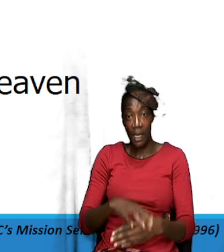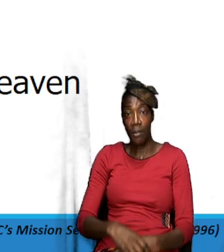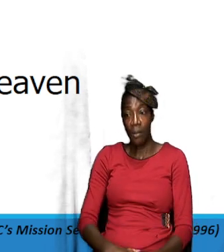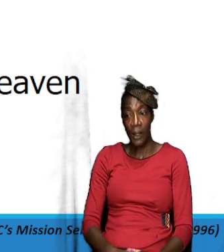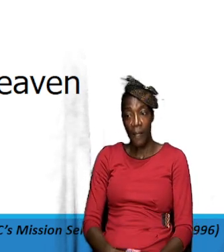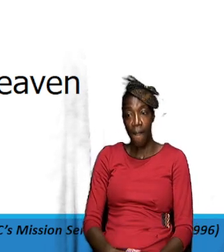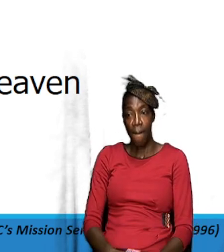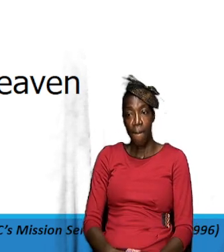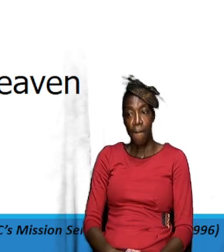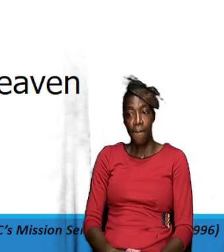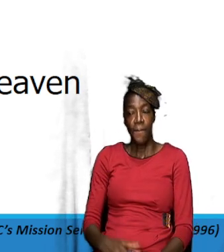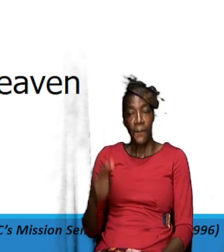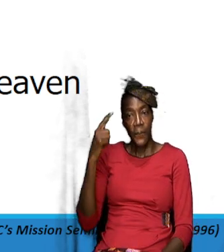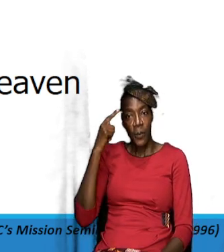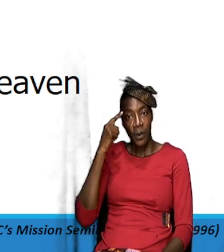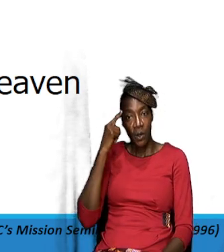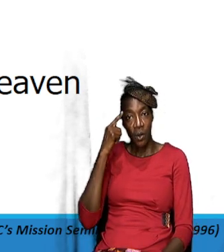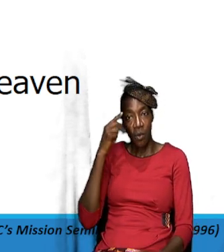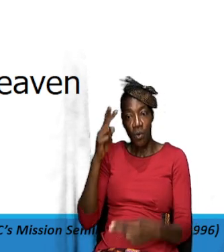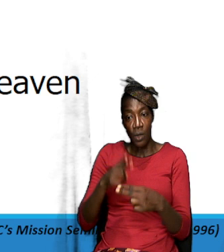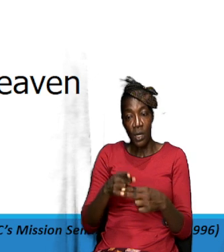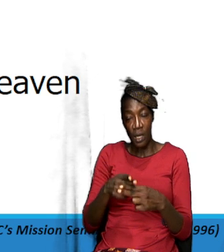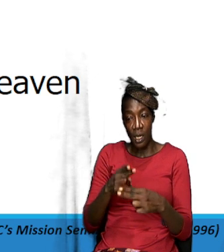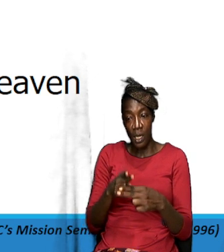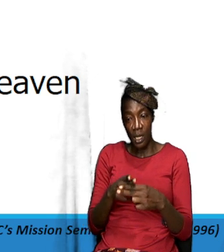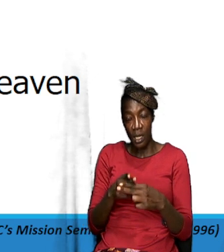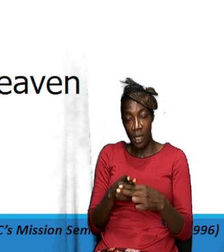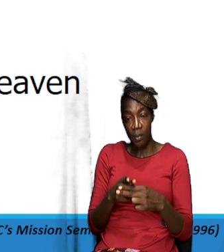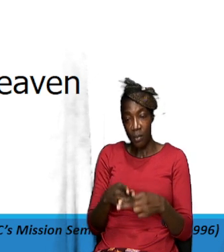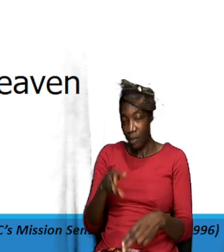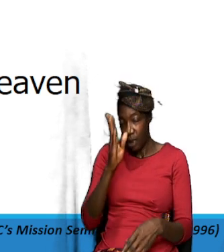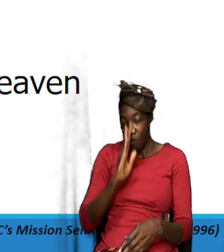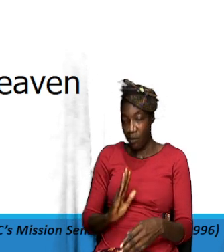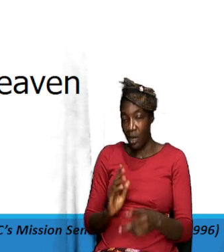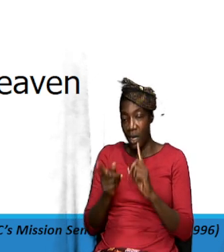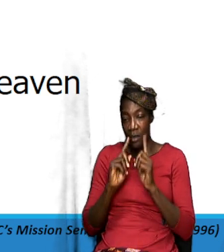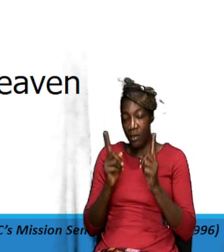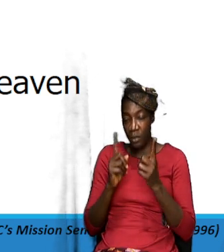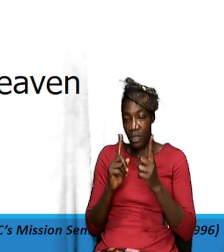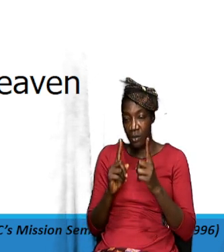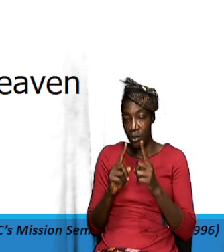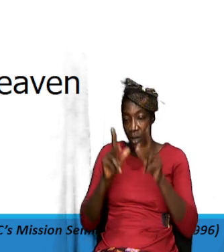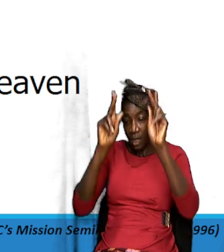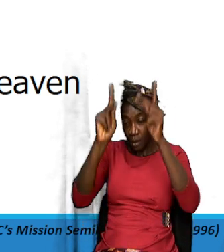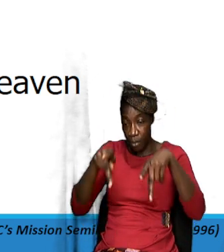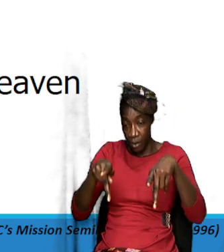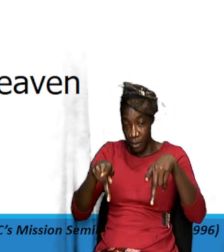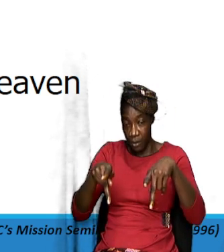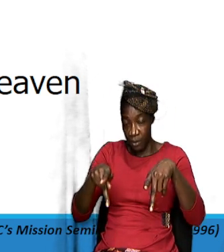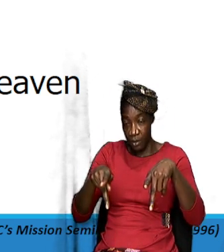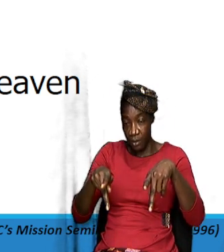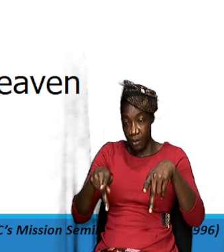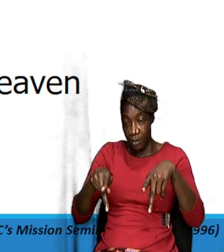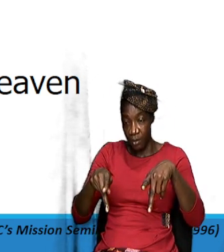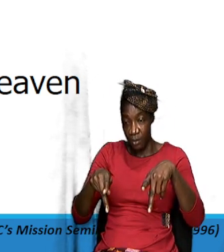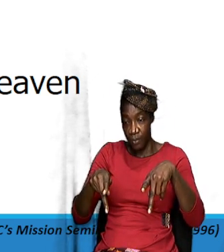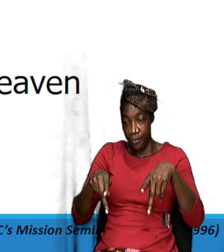and we know what the name of God already is the name of God speaks to the person of his attribute